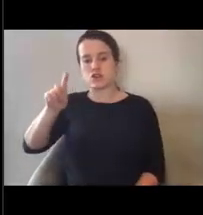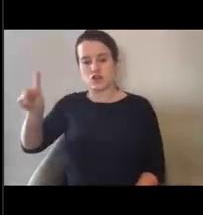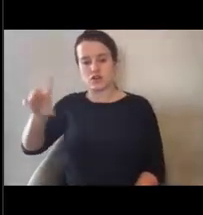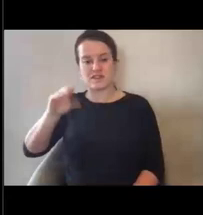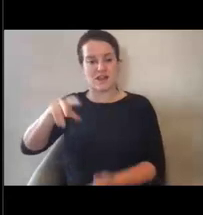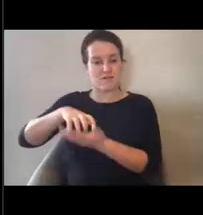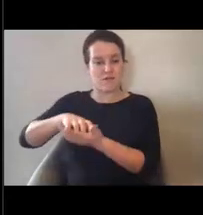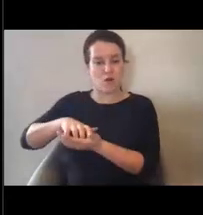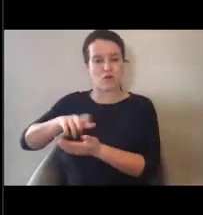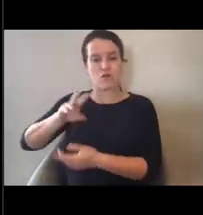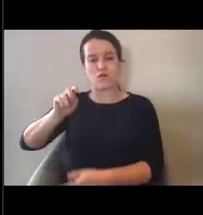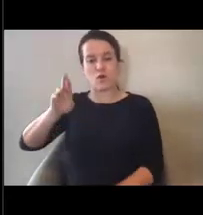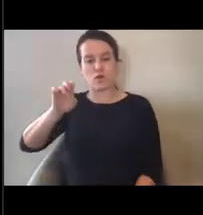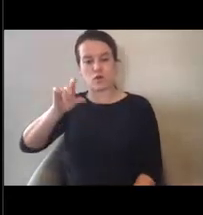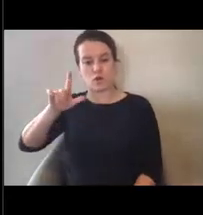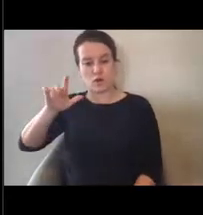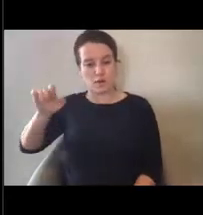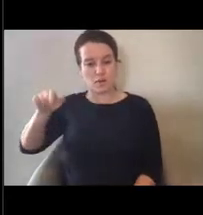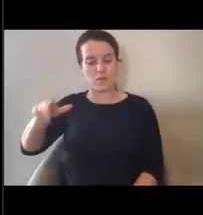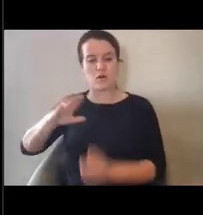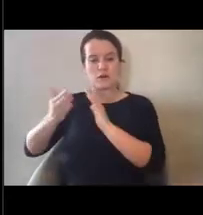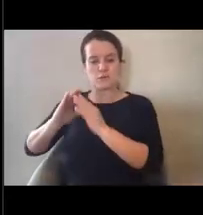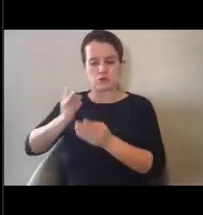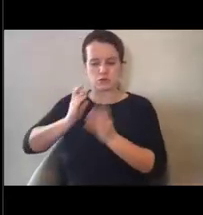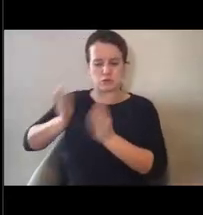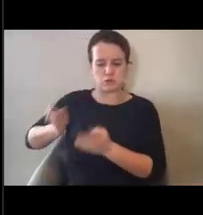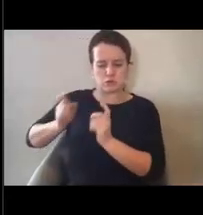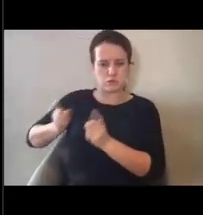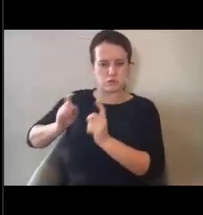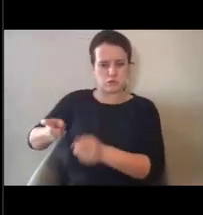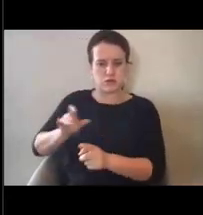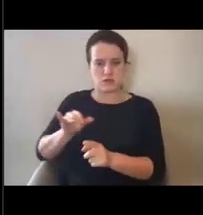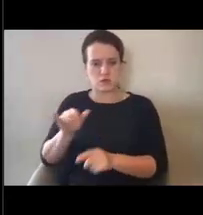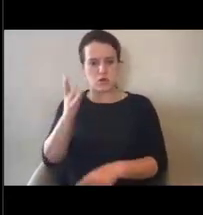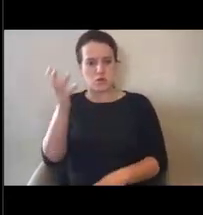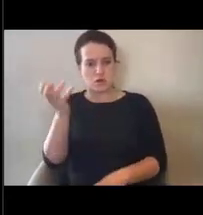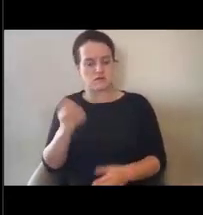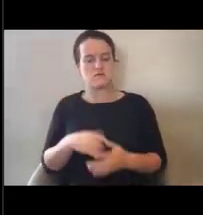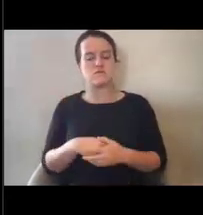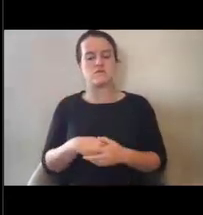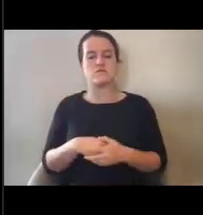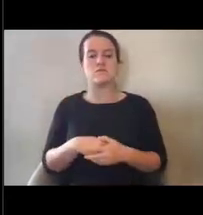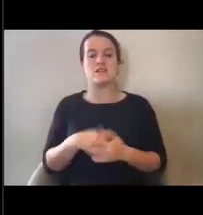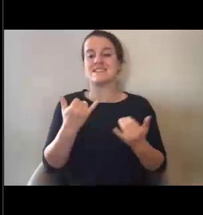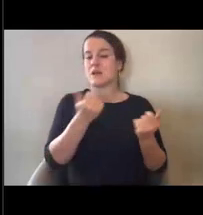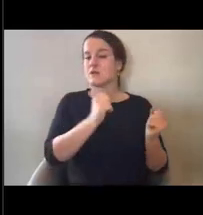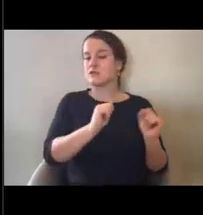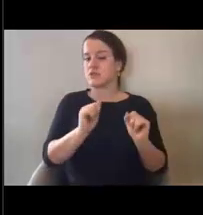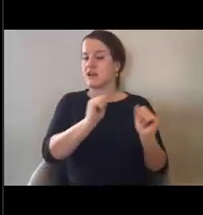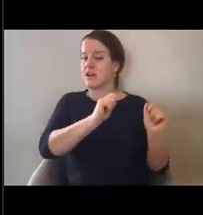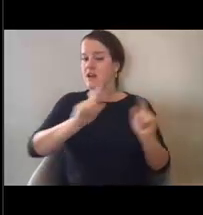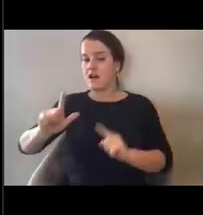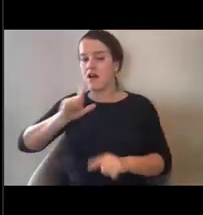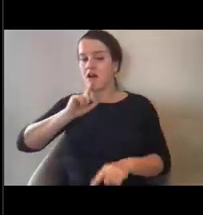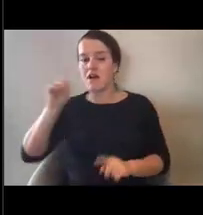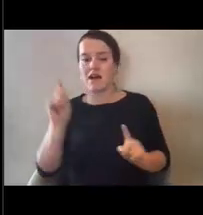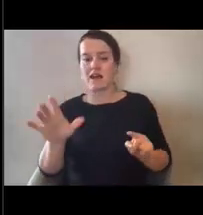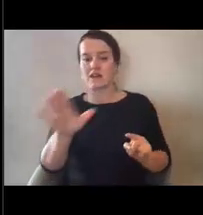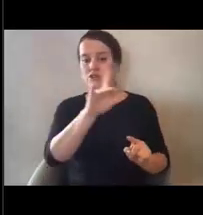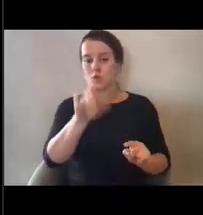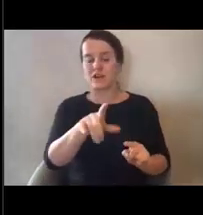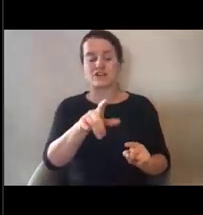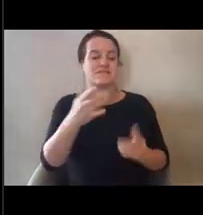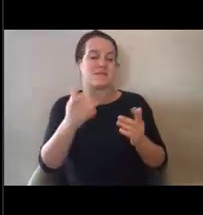We will make best efforts today to answer all of your questions. We may not be able to answer all your questions